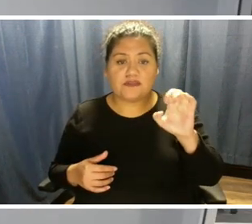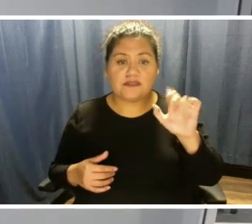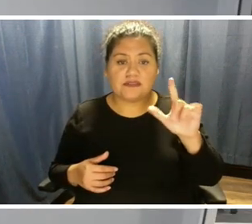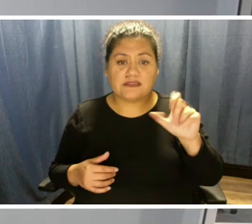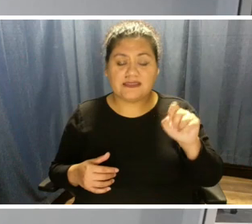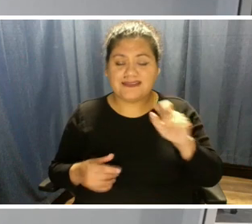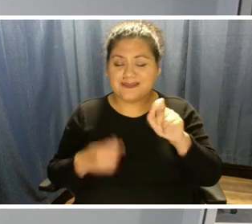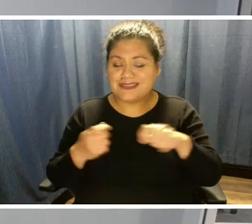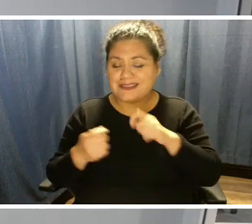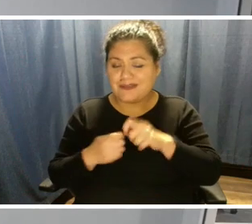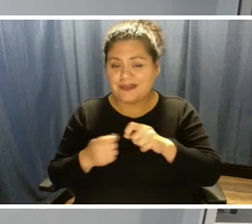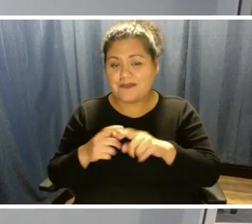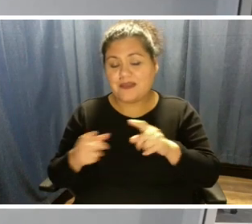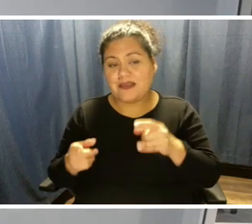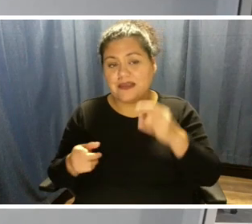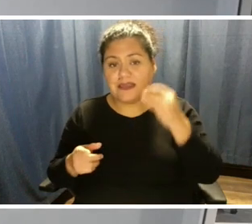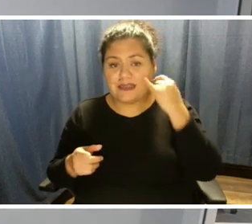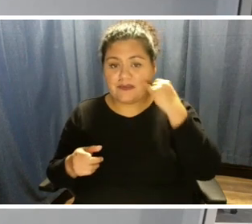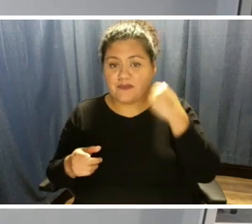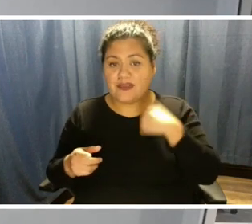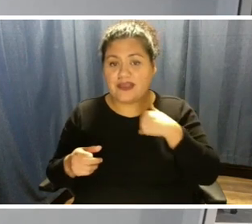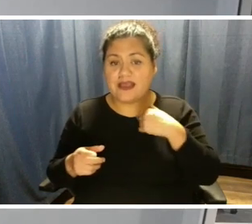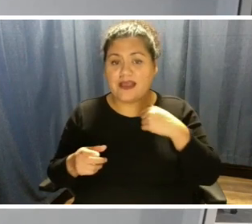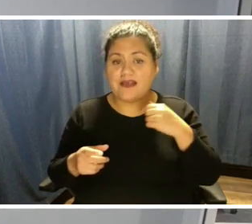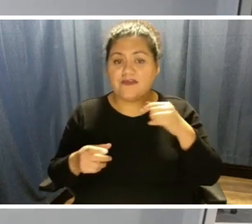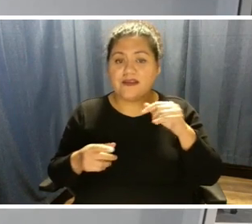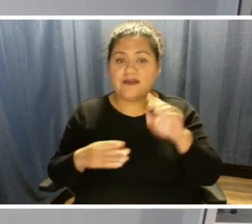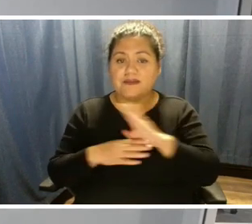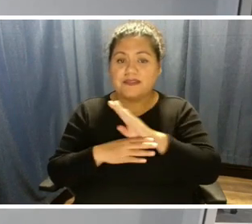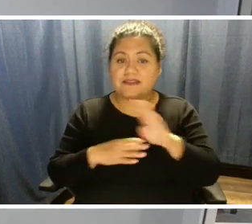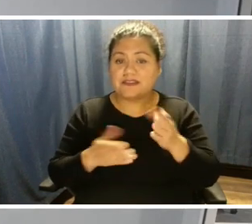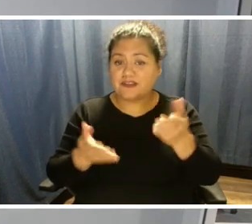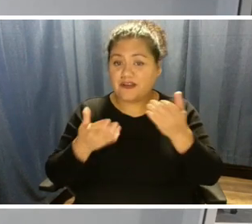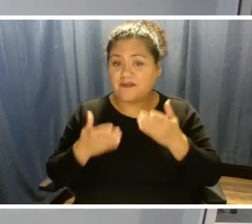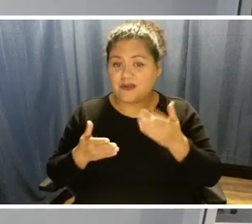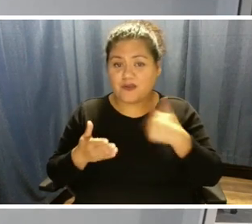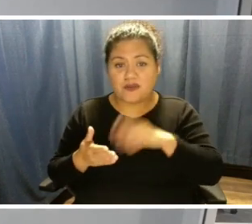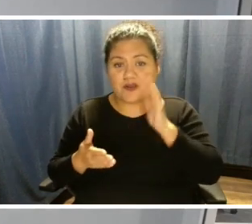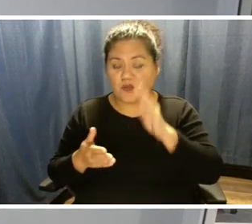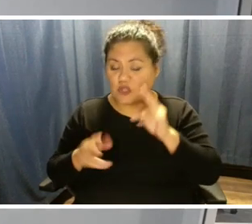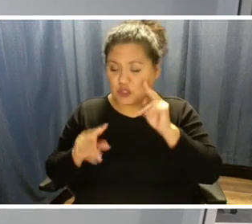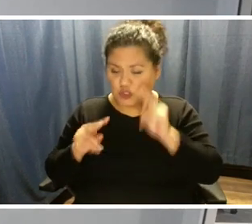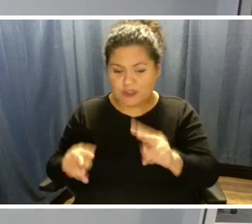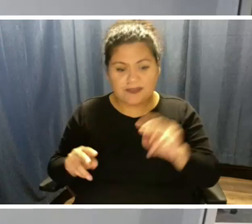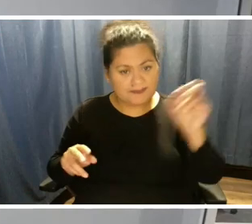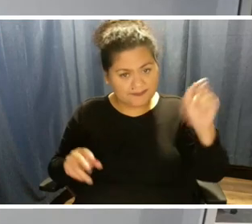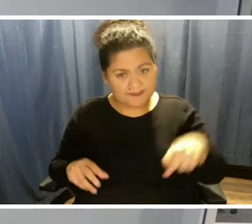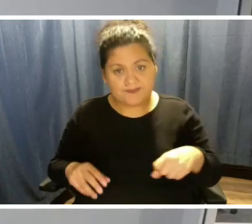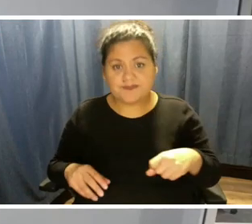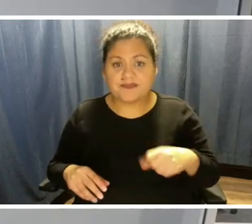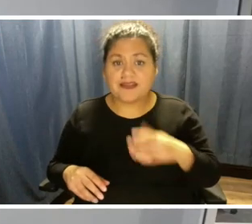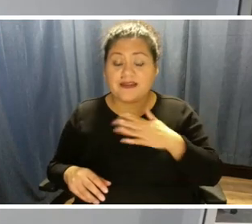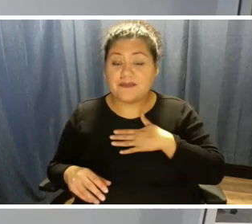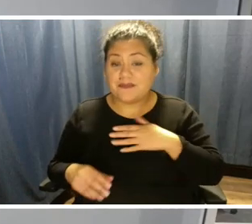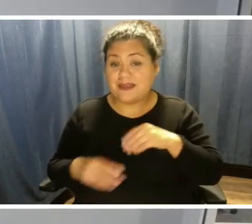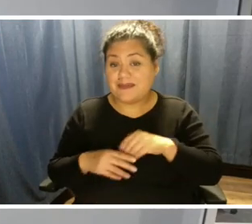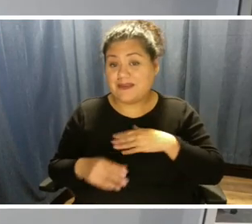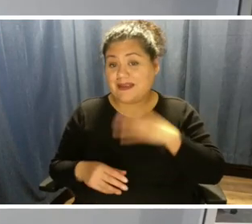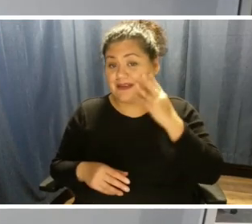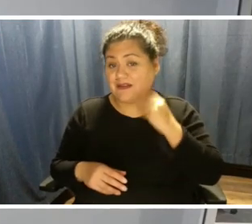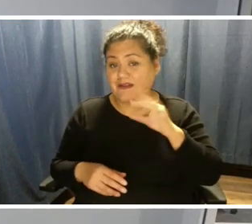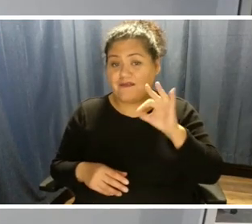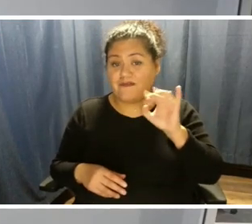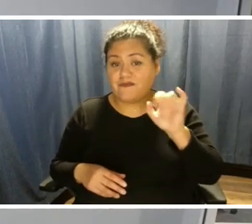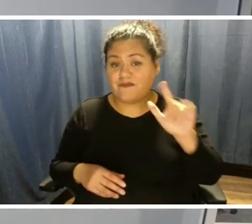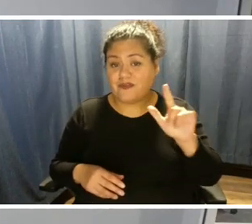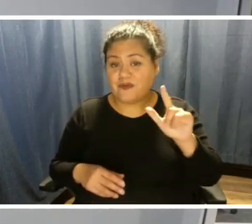But if there's a commercial offering out there, then we will absolutely look at it. In my experience, fuel cells tend to be